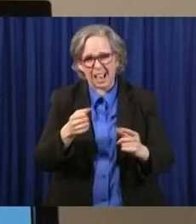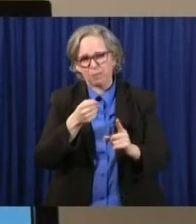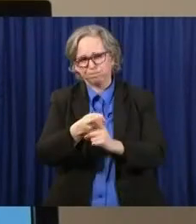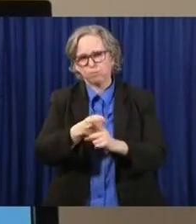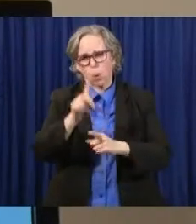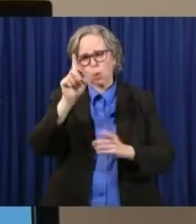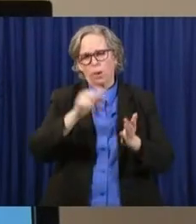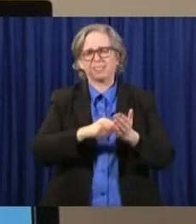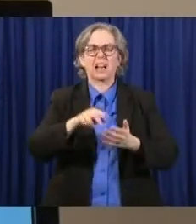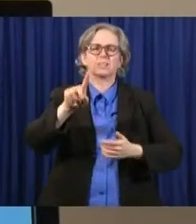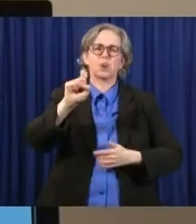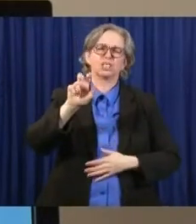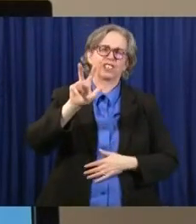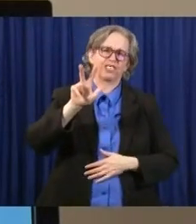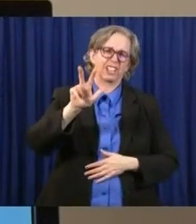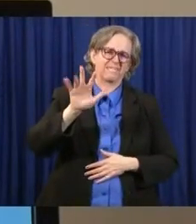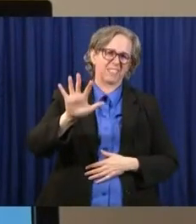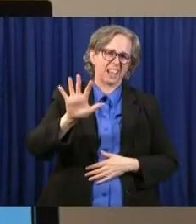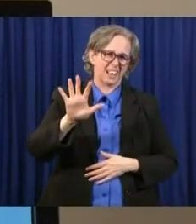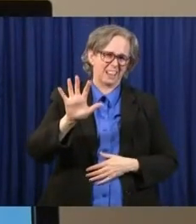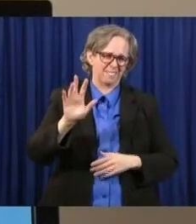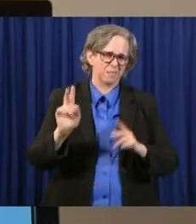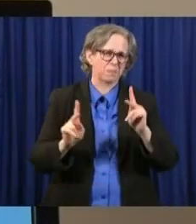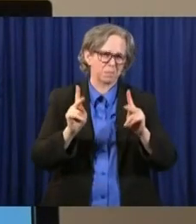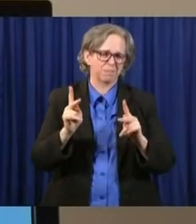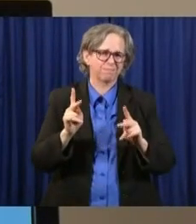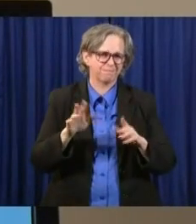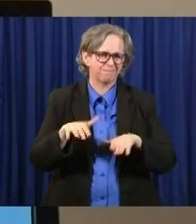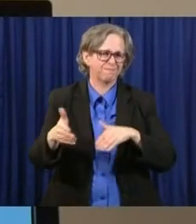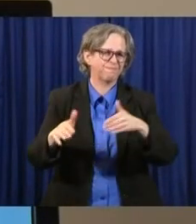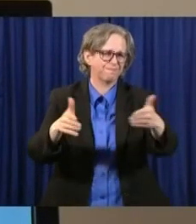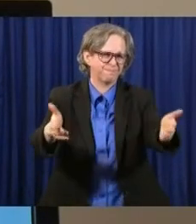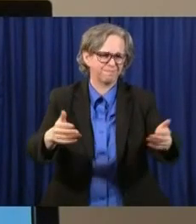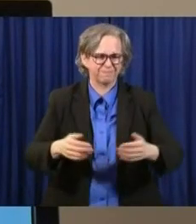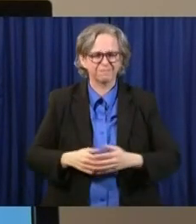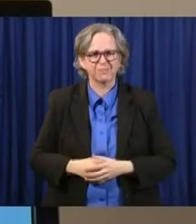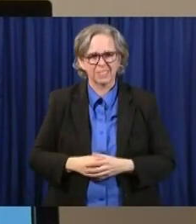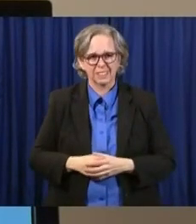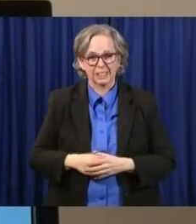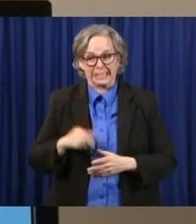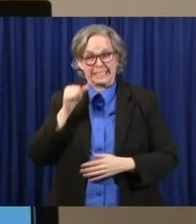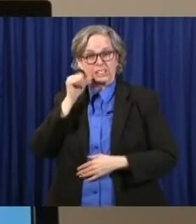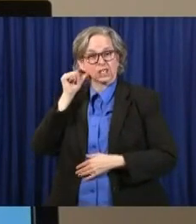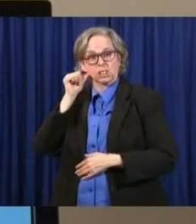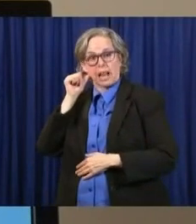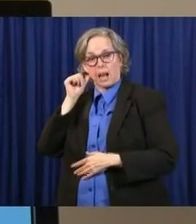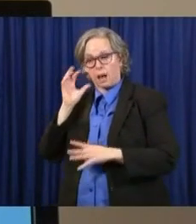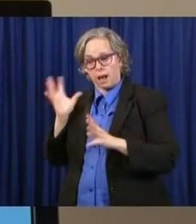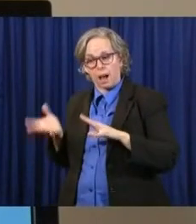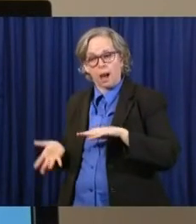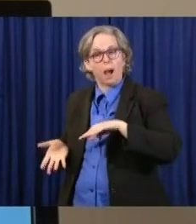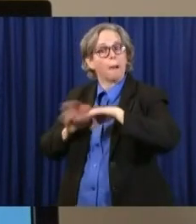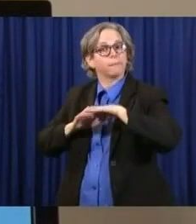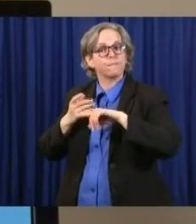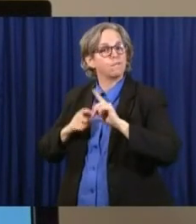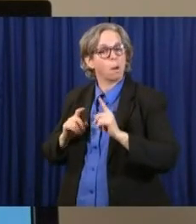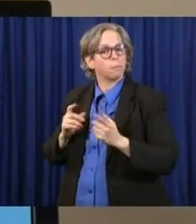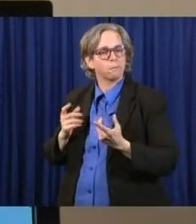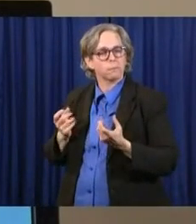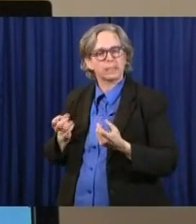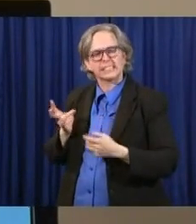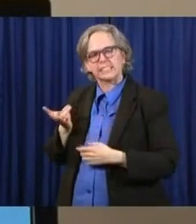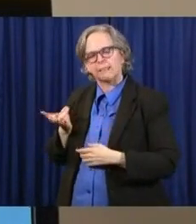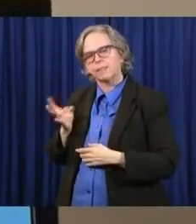,135. That's a change of reporting over the last 24 hours of about 79.